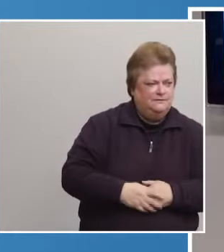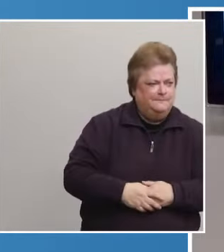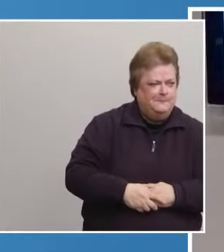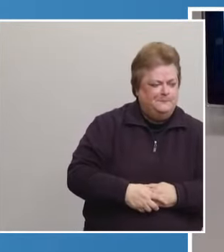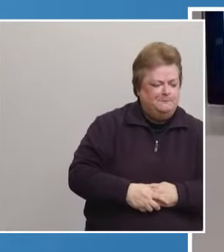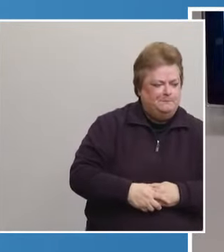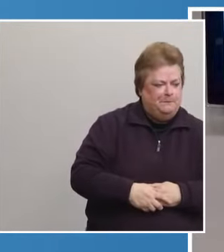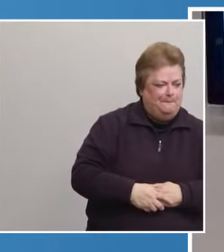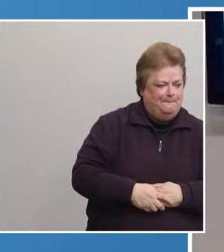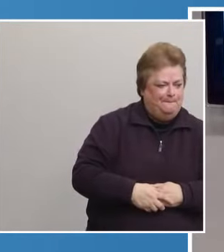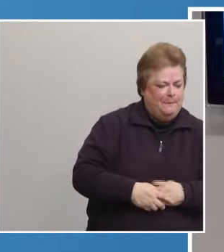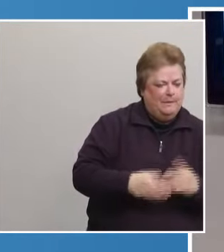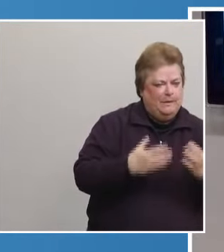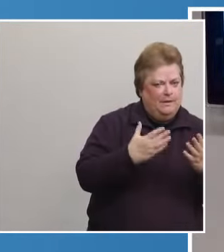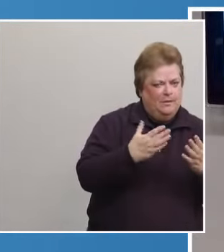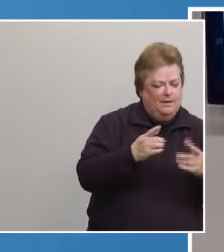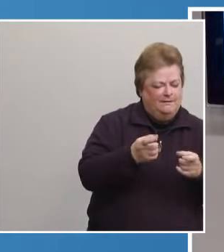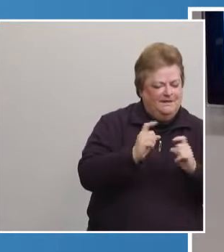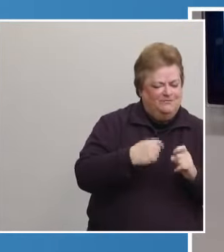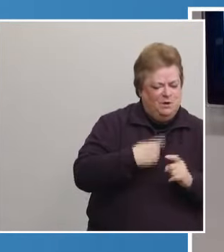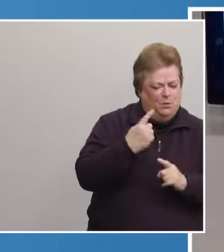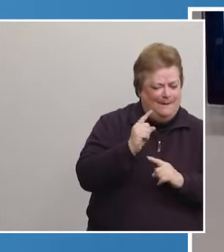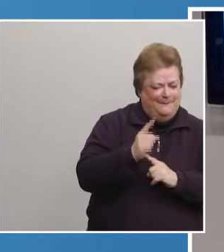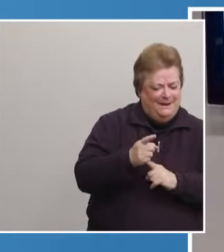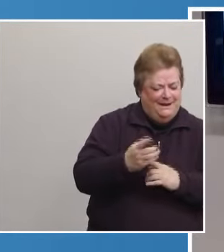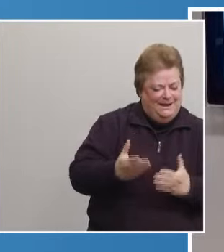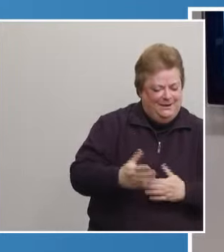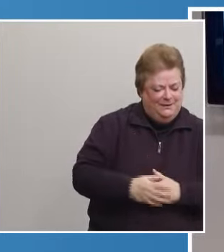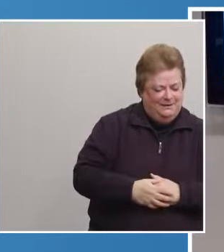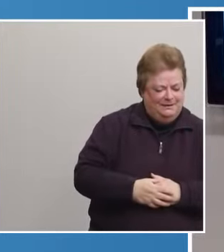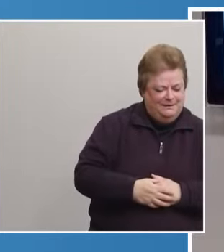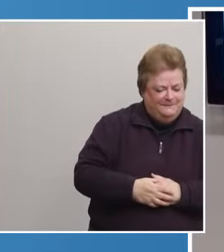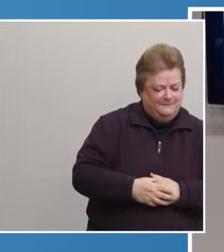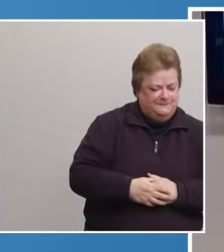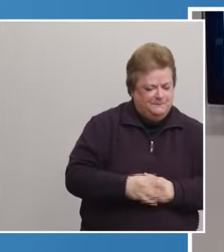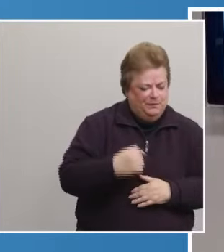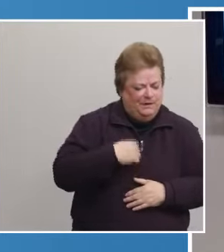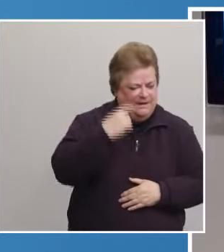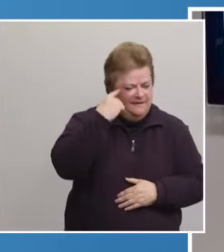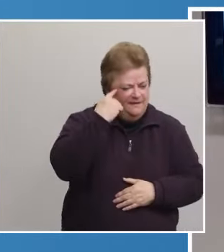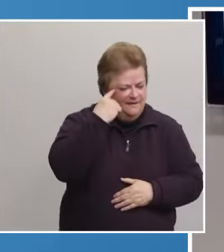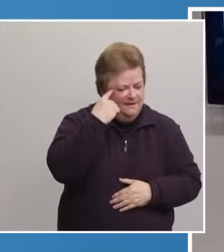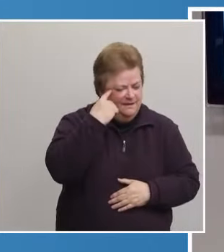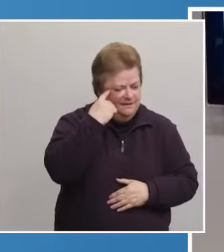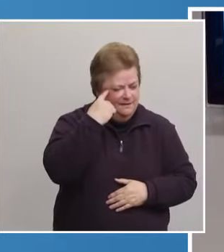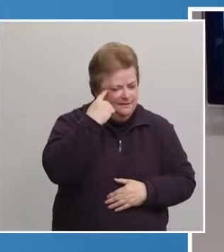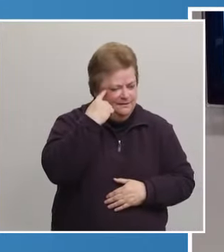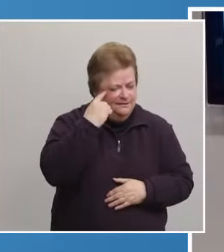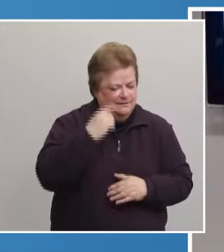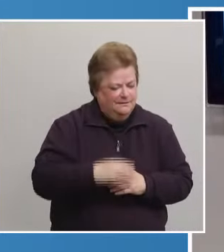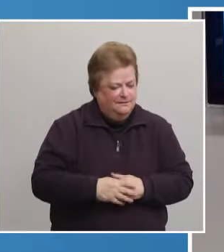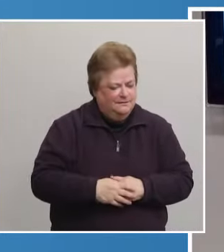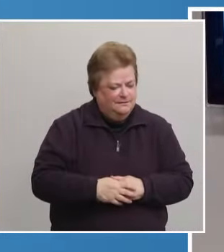I do. You just need to give me a minute here. I think it's probably over